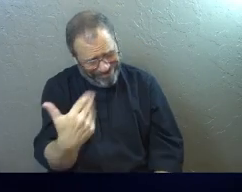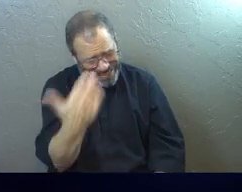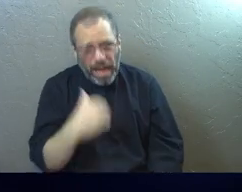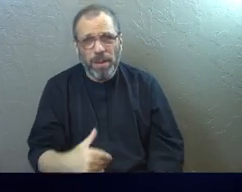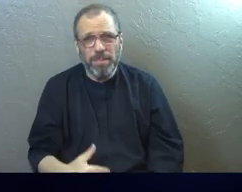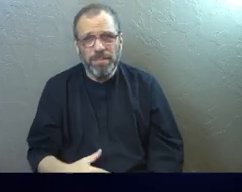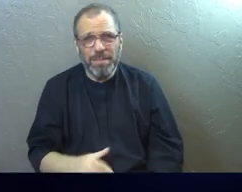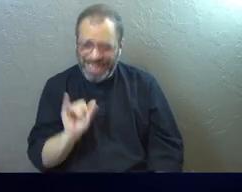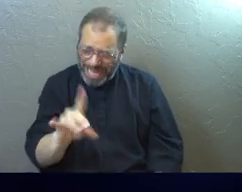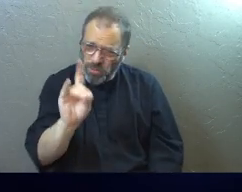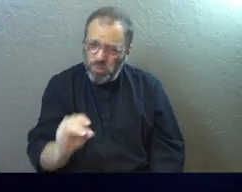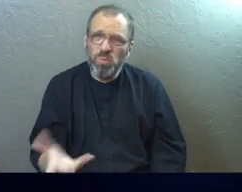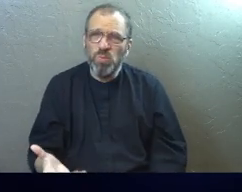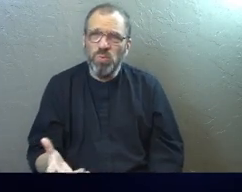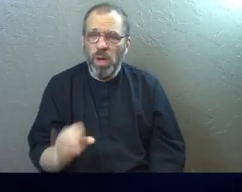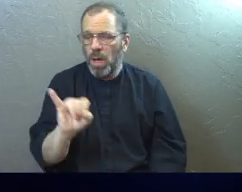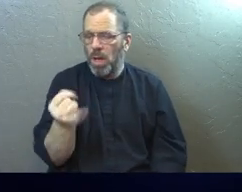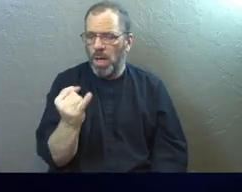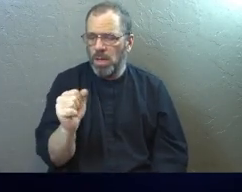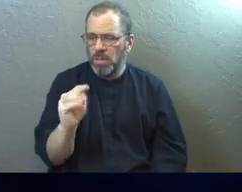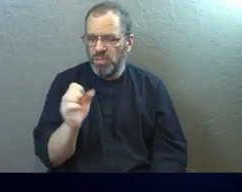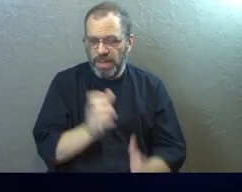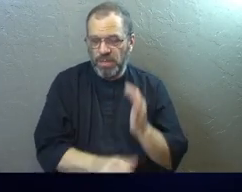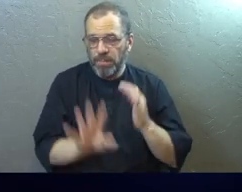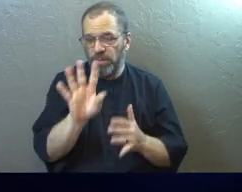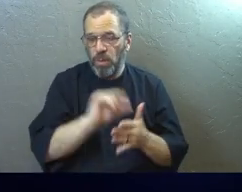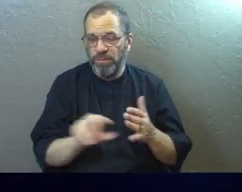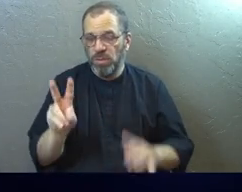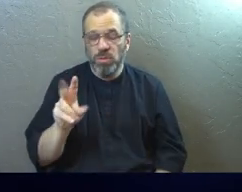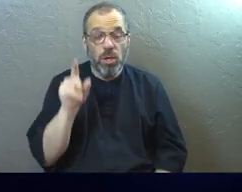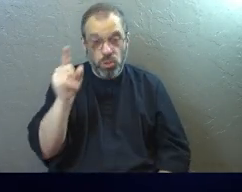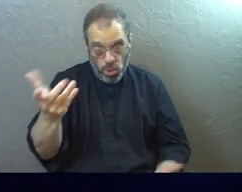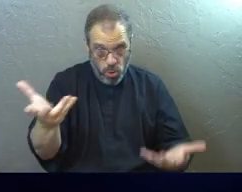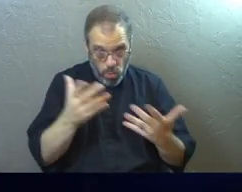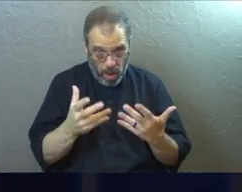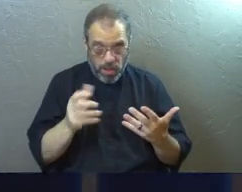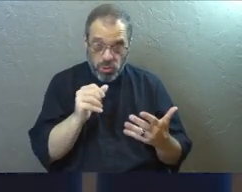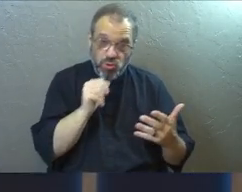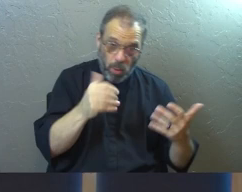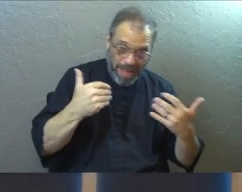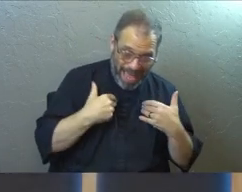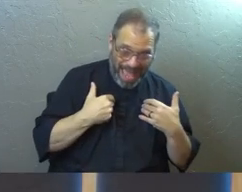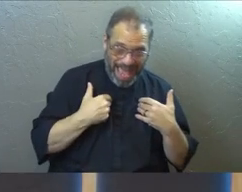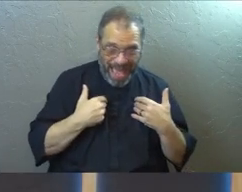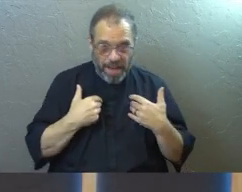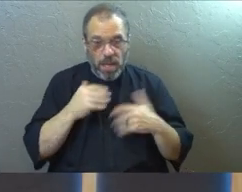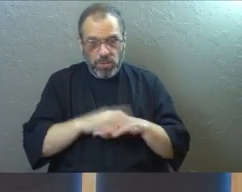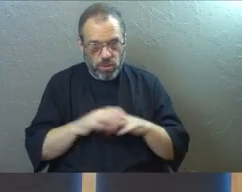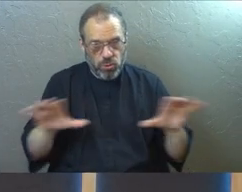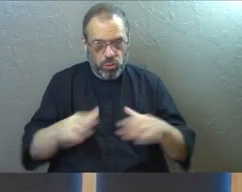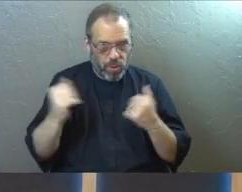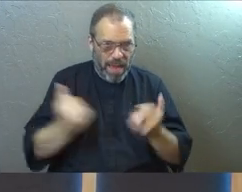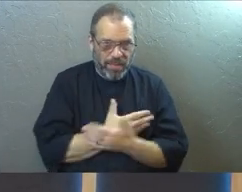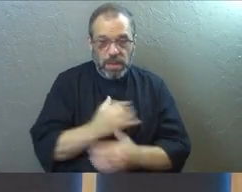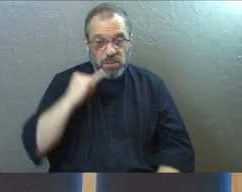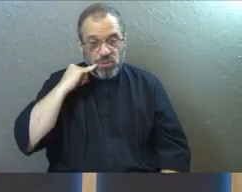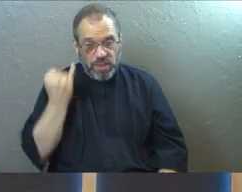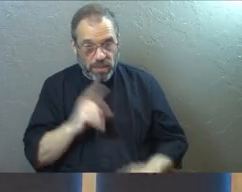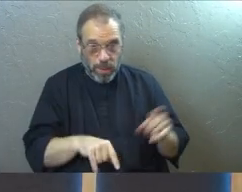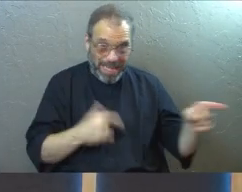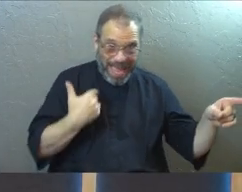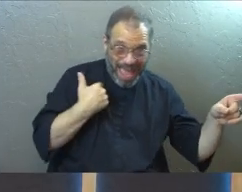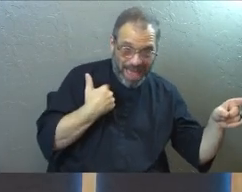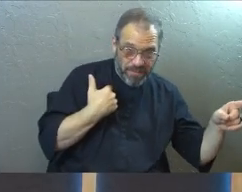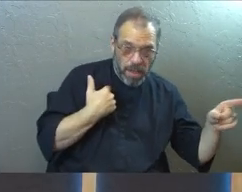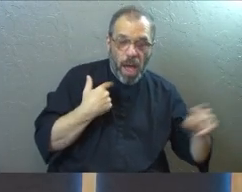That's what you have to do. James chapter 4, verse 2. You want what you don't have, so you scheme and kill to get it. You are jealous of